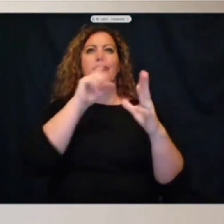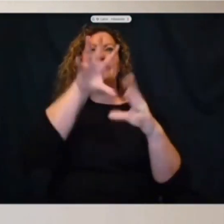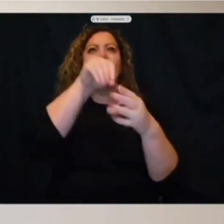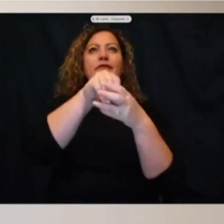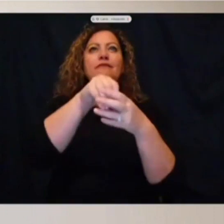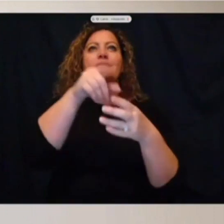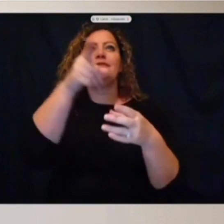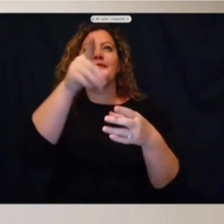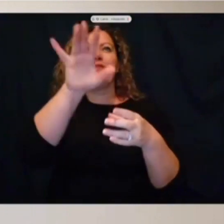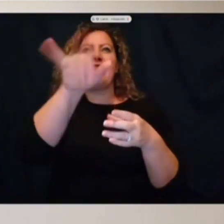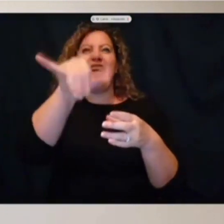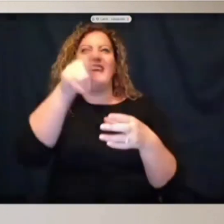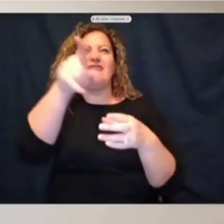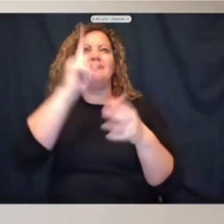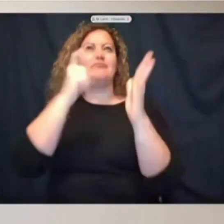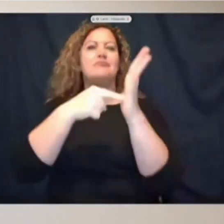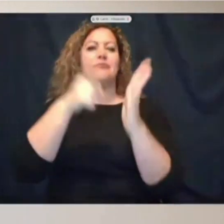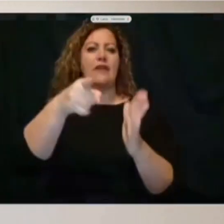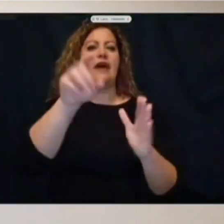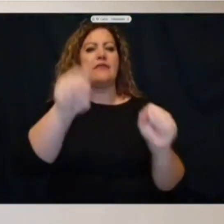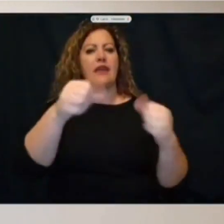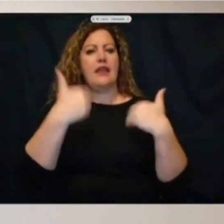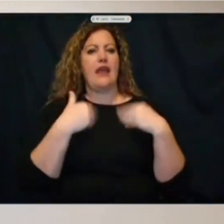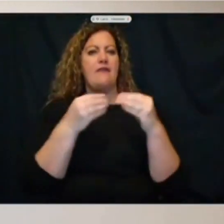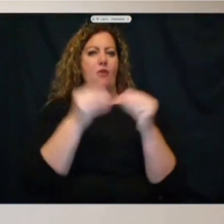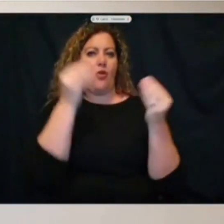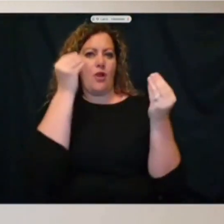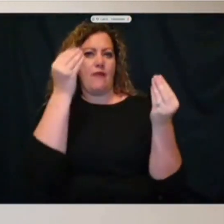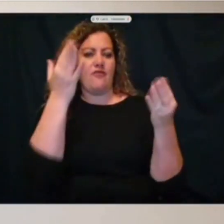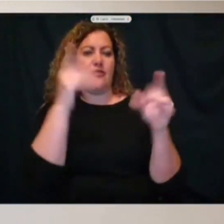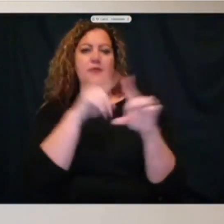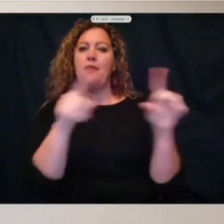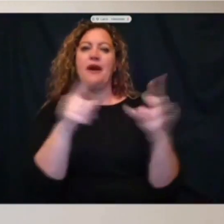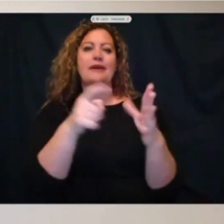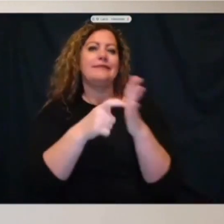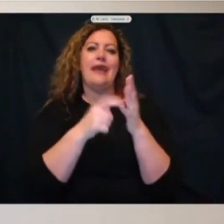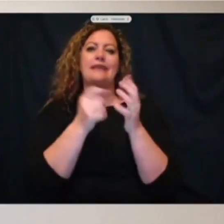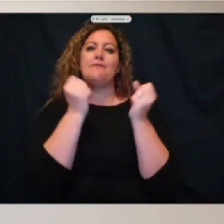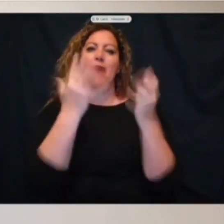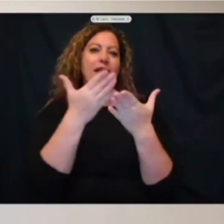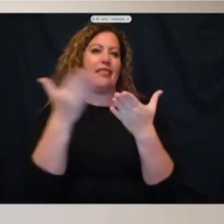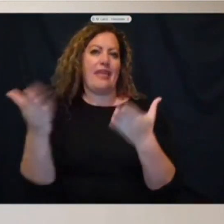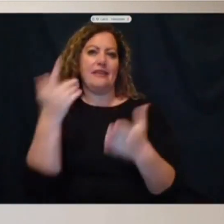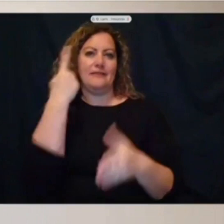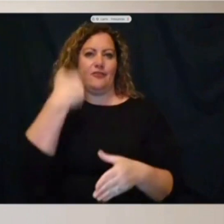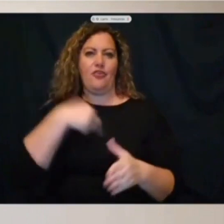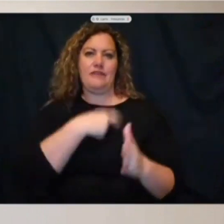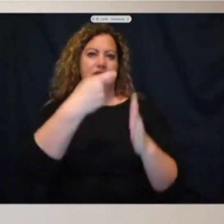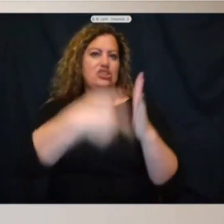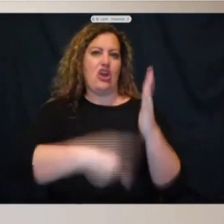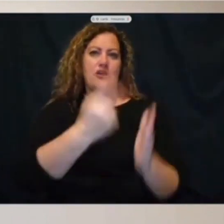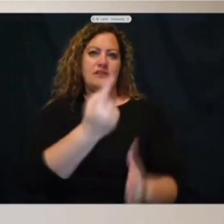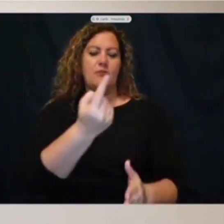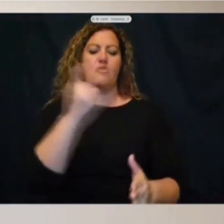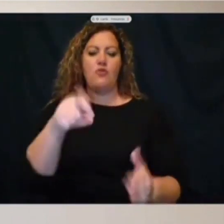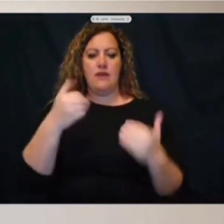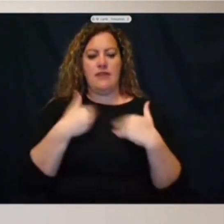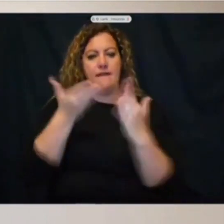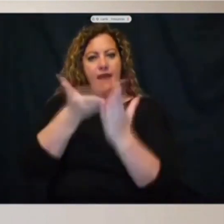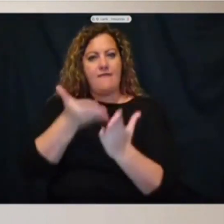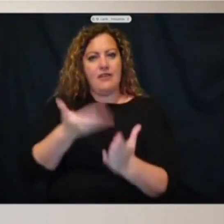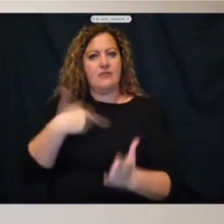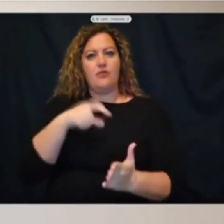that we generate additional information. But it takes a combination of things for us to be able to charge somebody. We have to have evidence. We have to have probable cause.